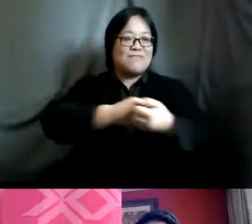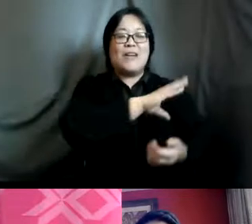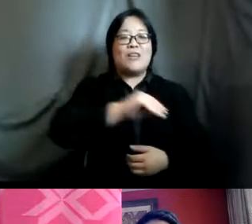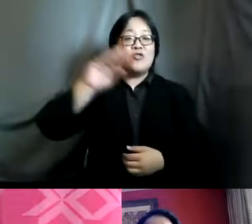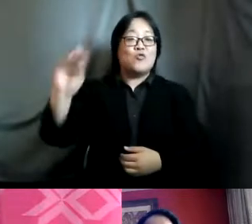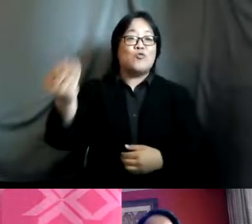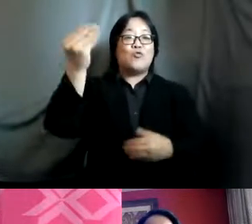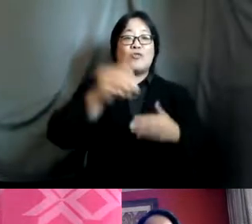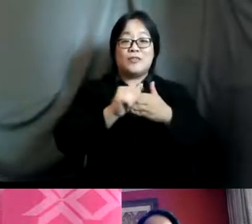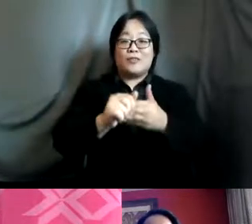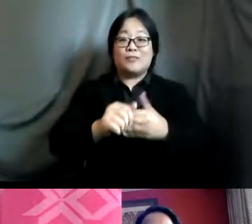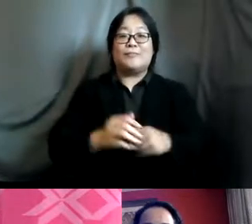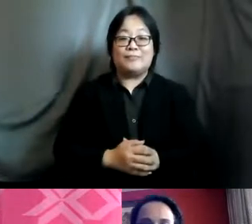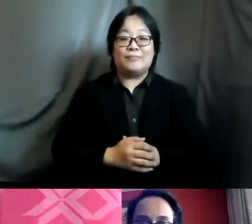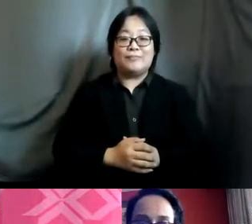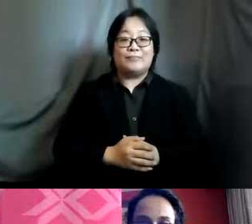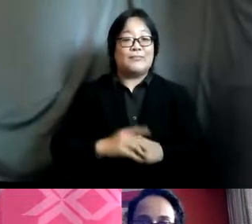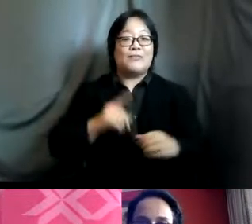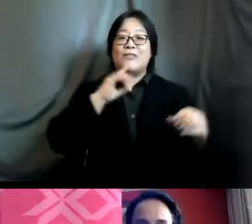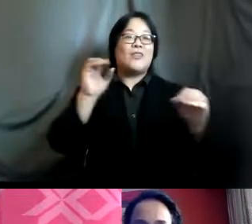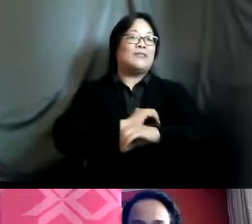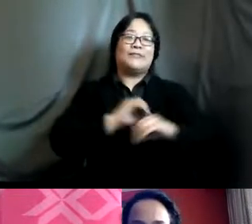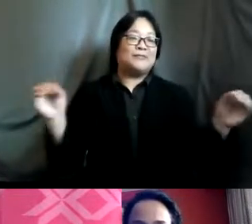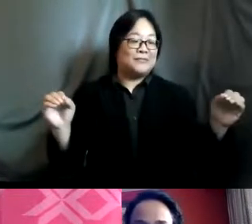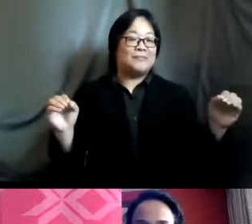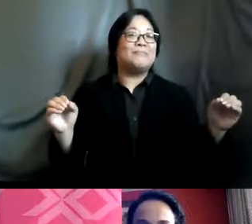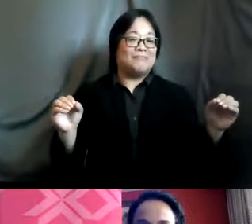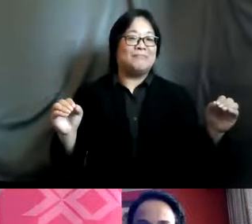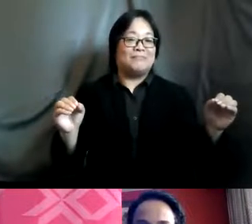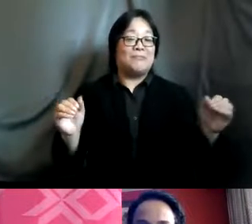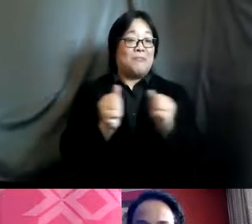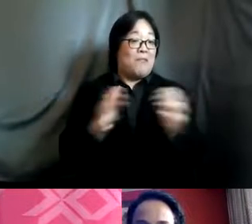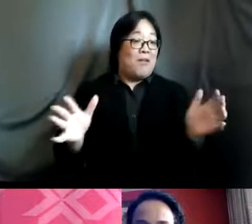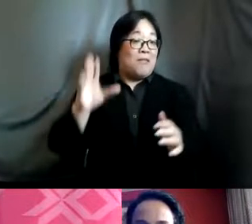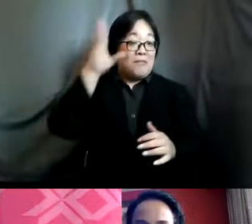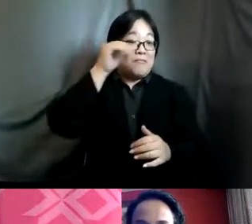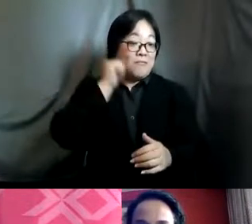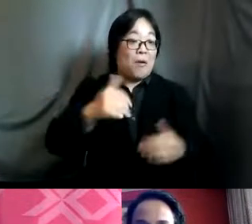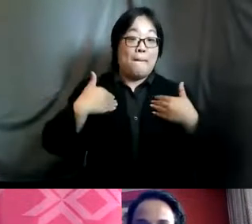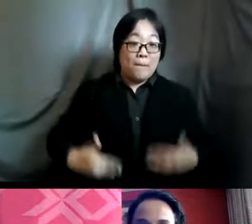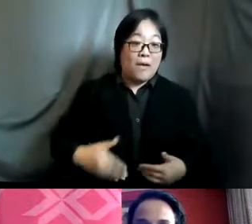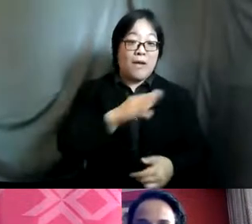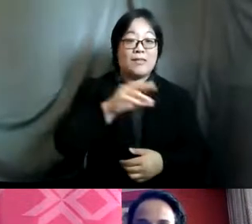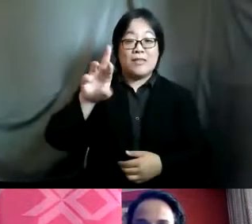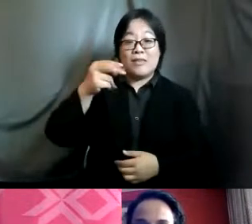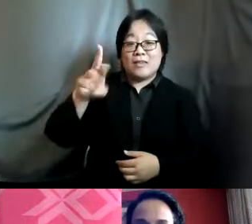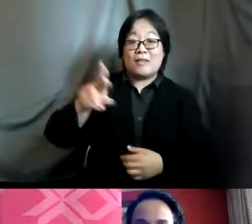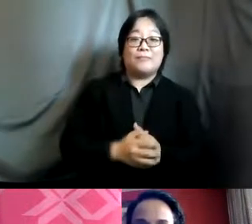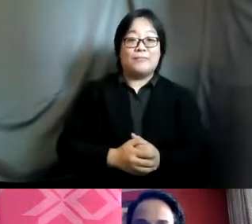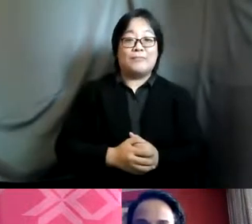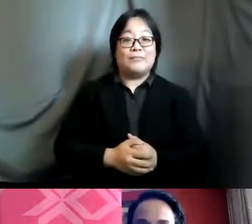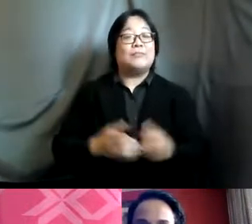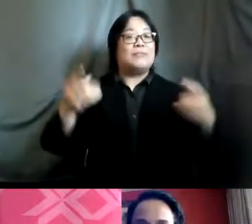and there is no force more transformative than empowering women and girls through bodily autonomy and srhr just imagine